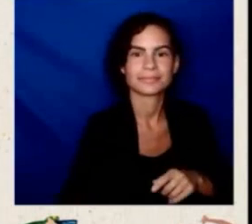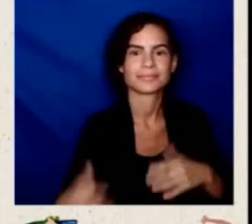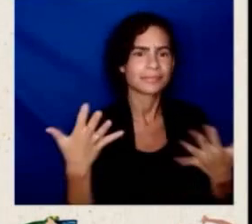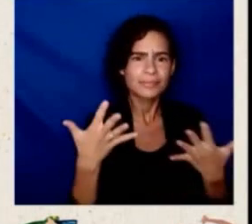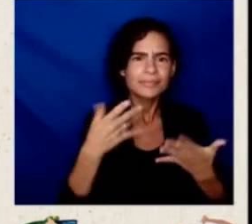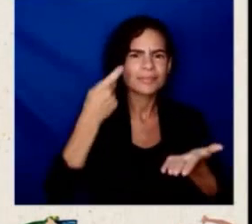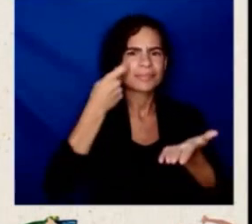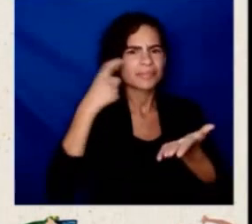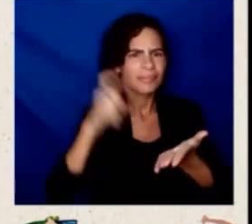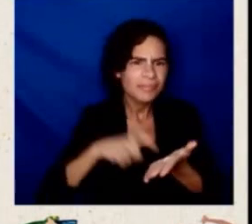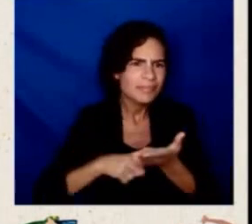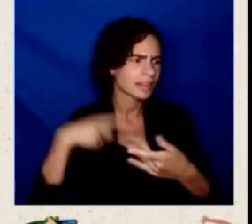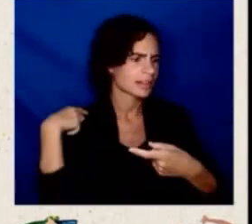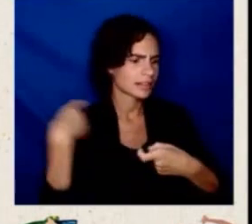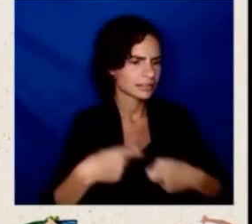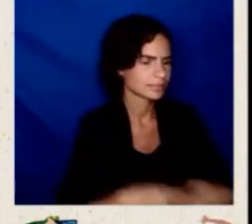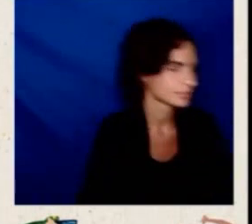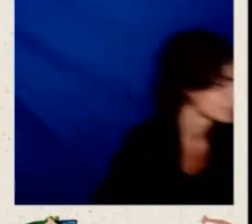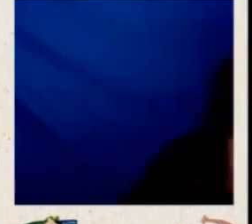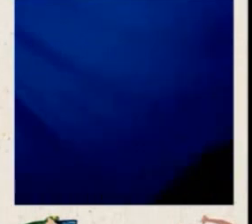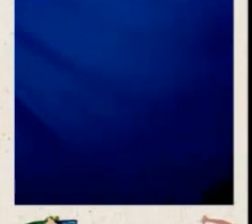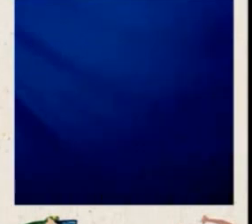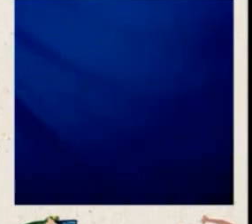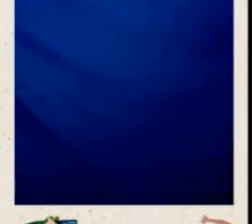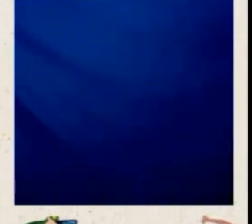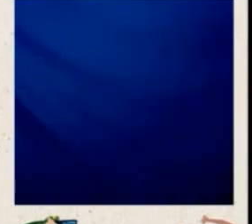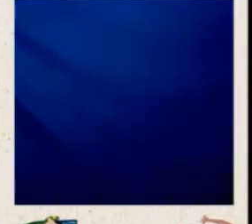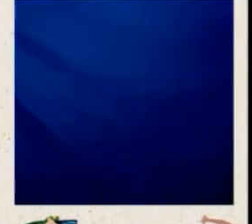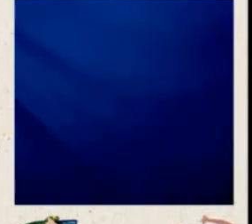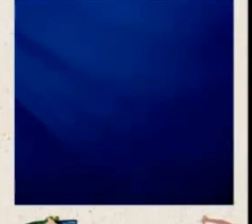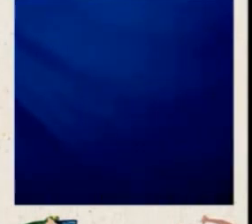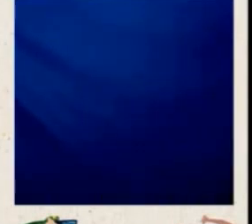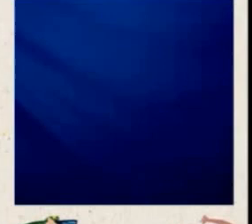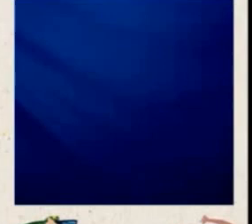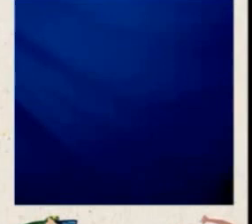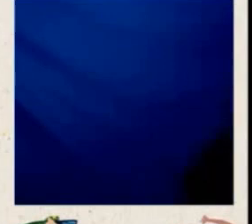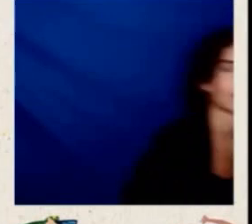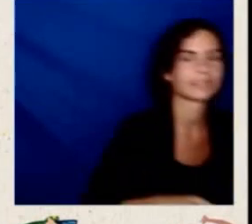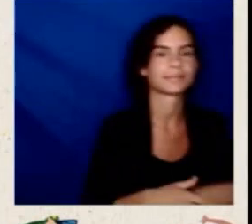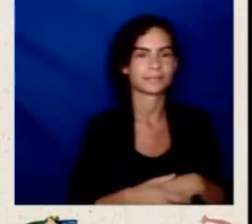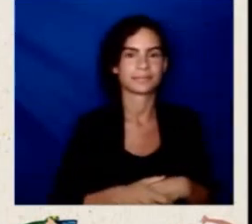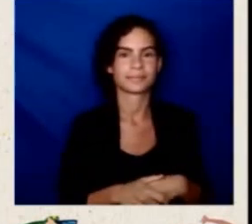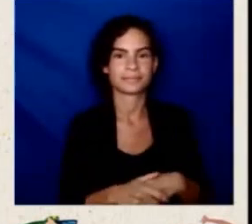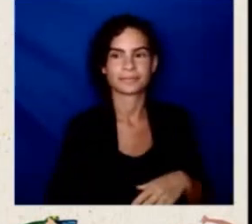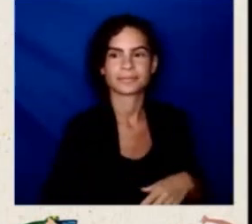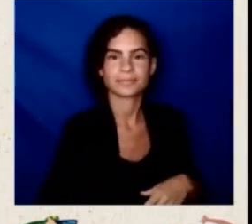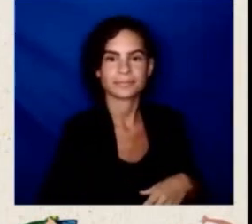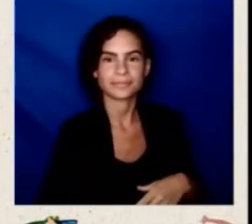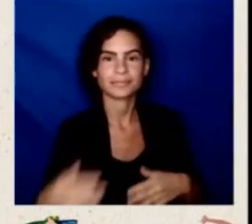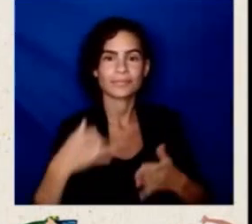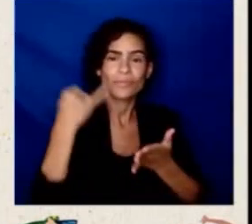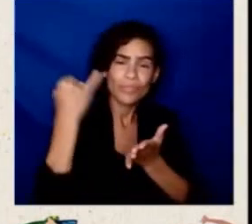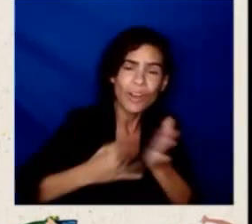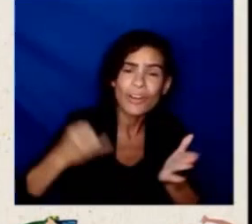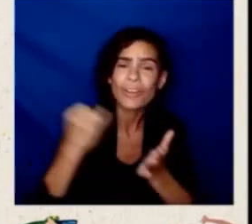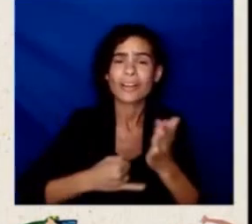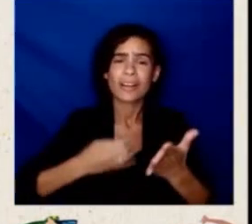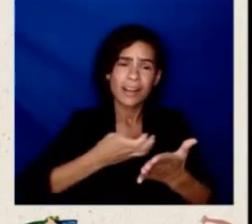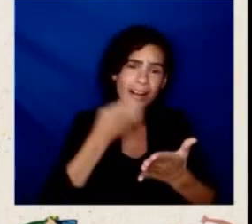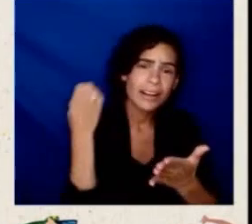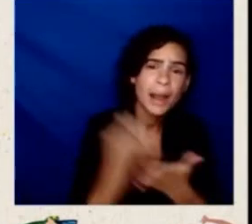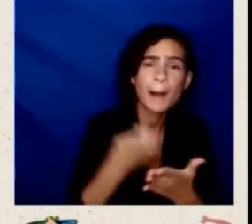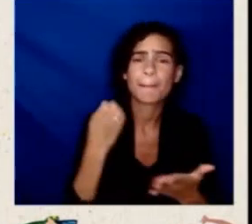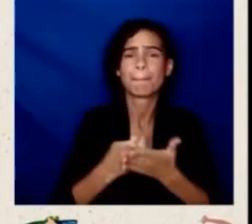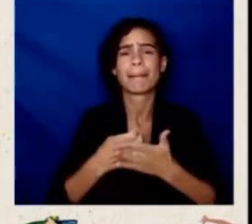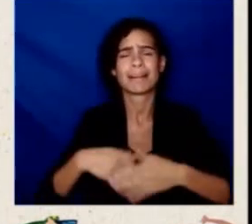whether that's in our jobs, our economy, our arts, our culture, in science, in our military, in